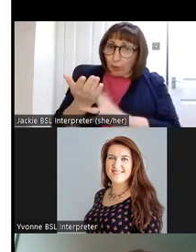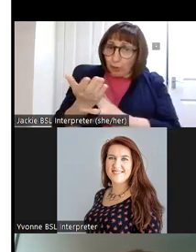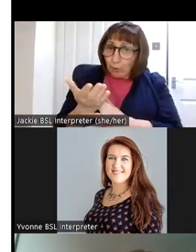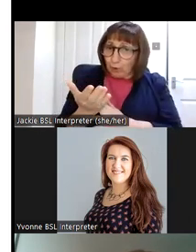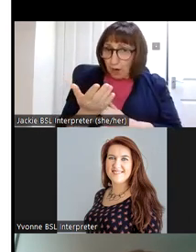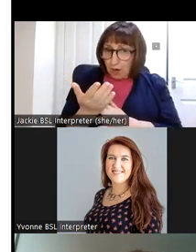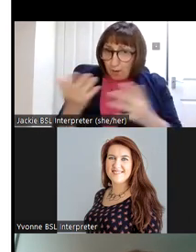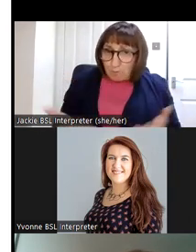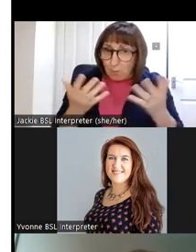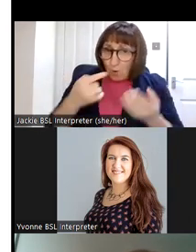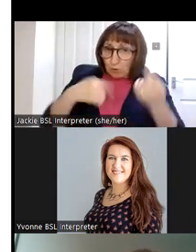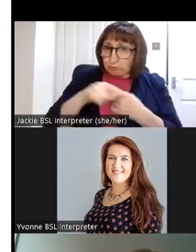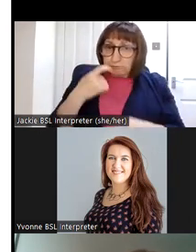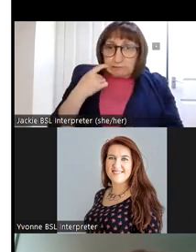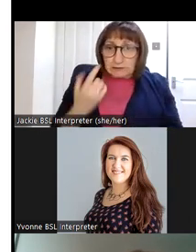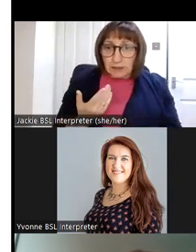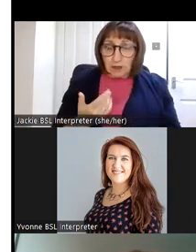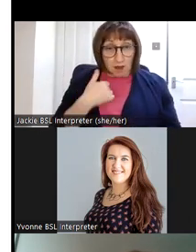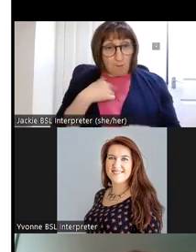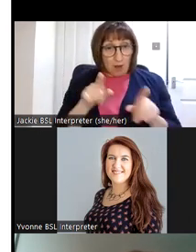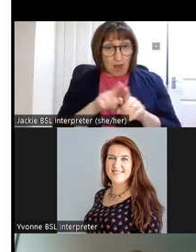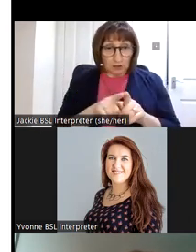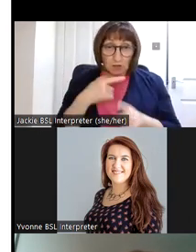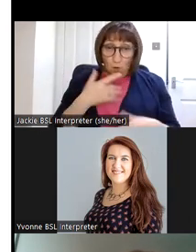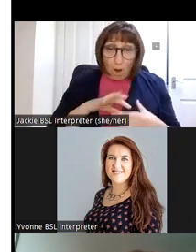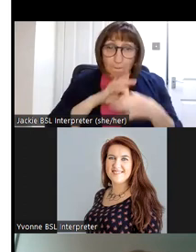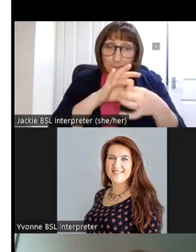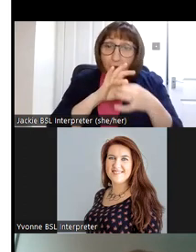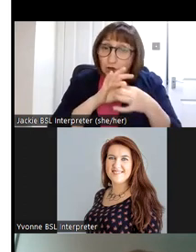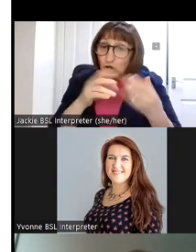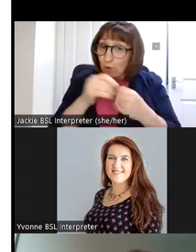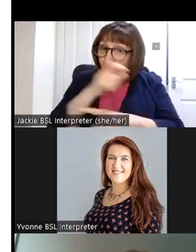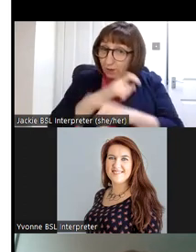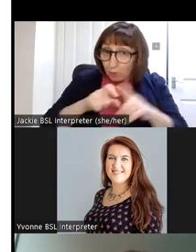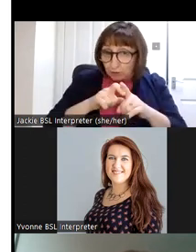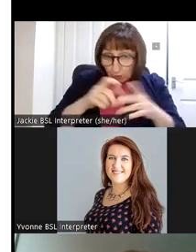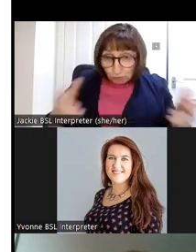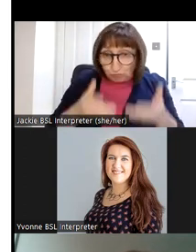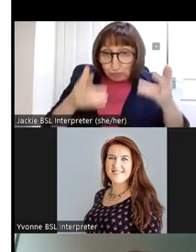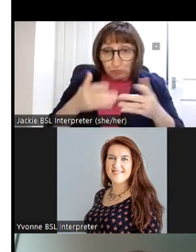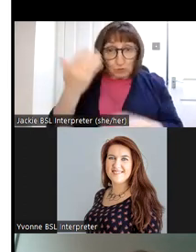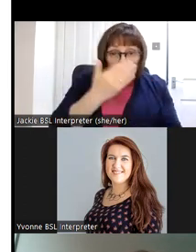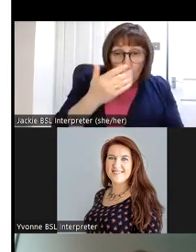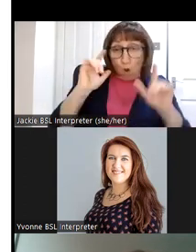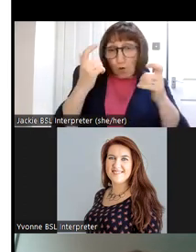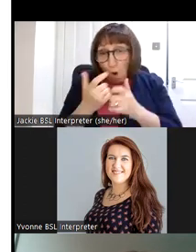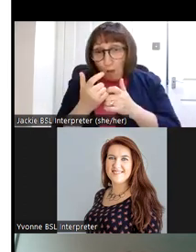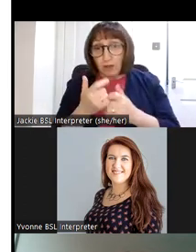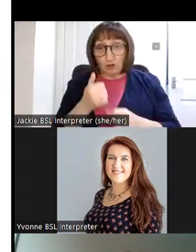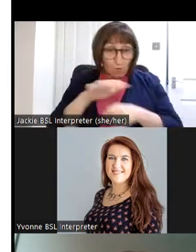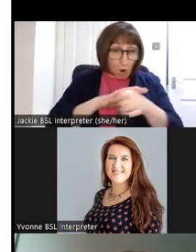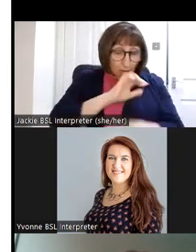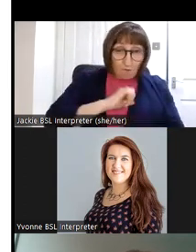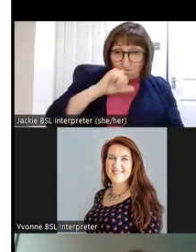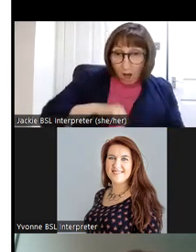promotion um I work to forge partnerships within communities schools colleges landowners farming